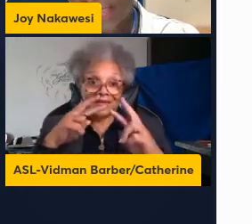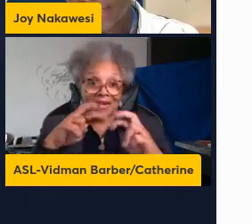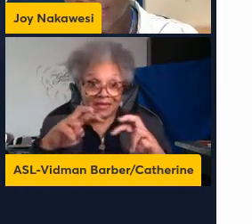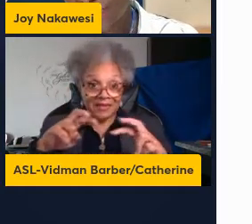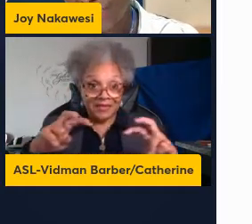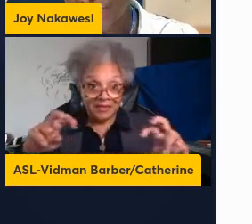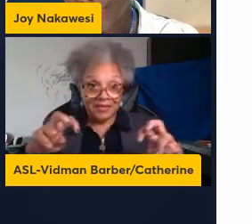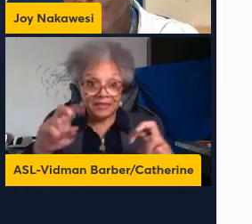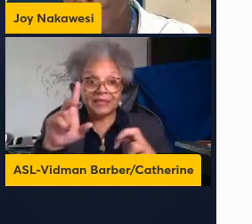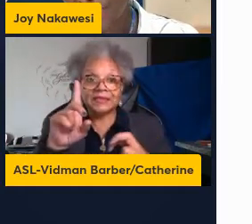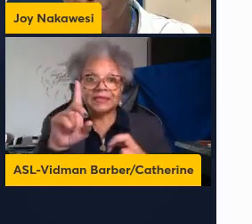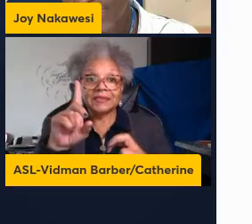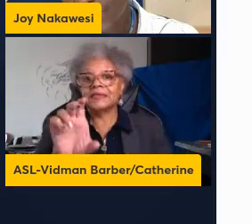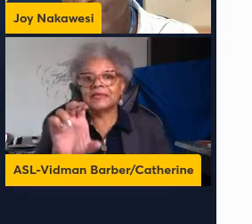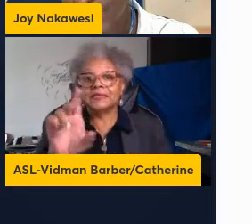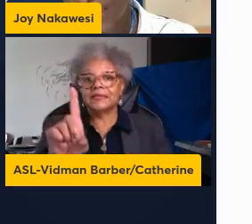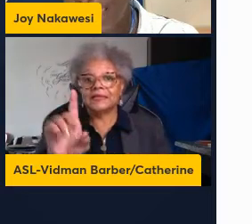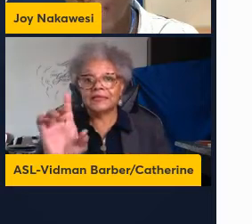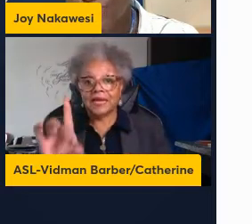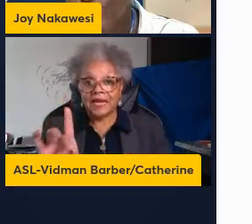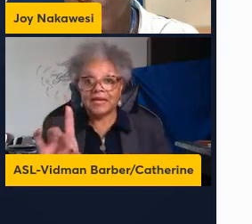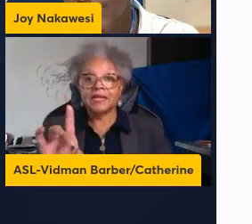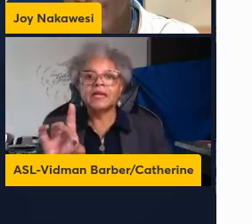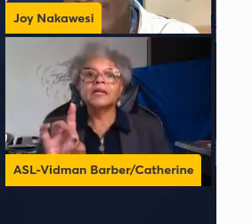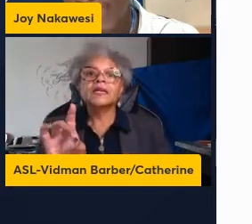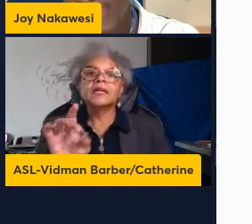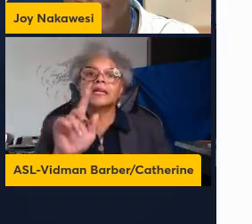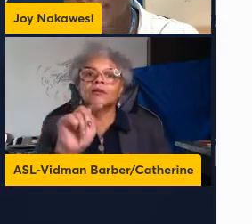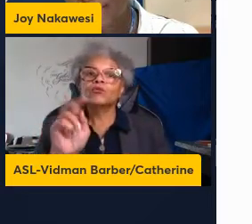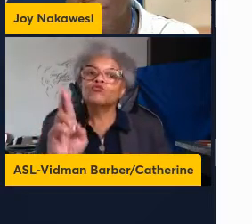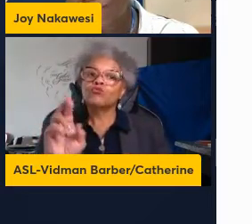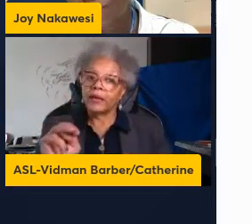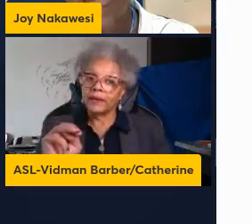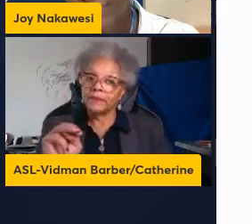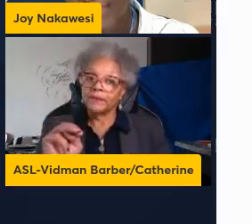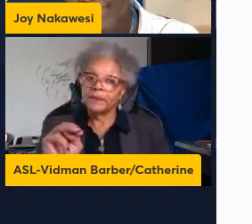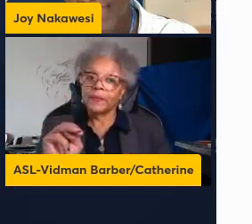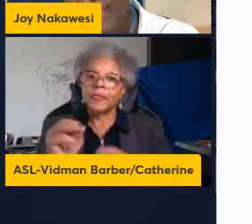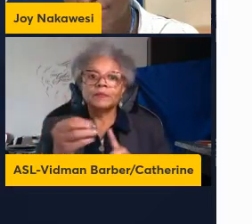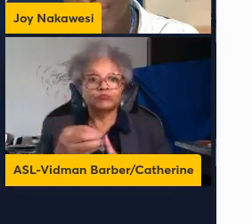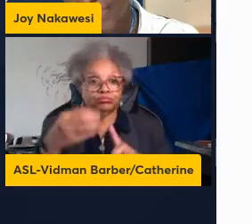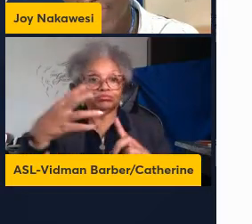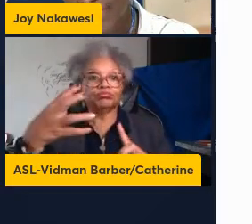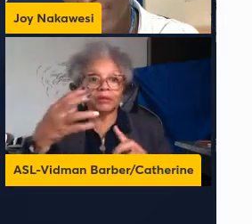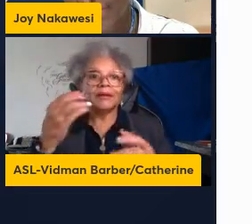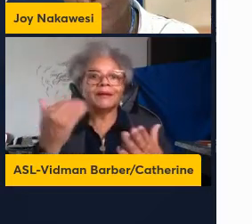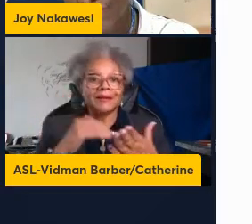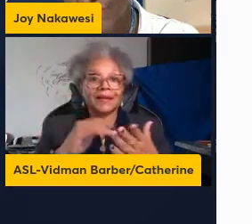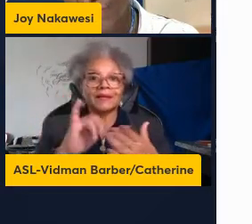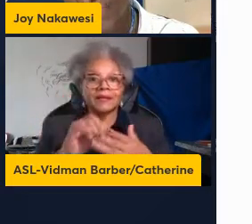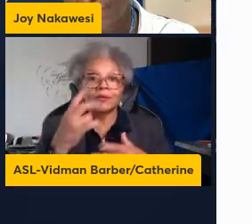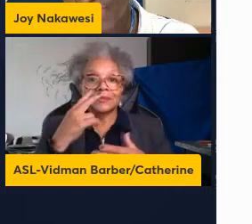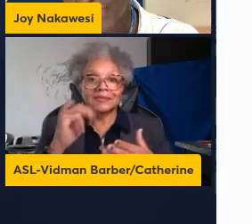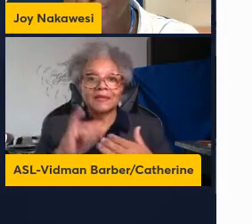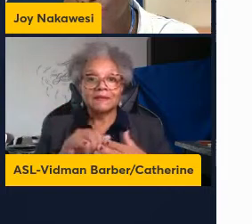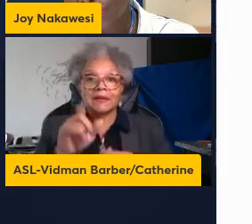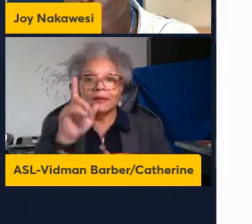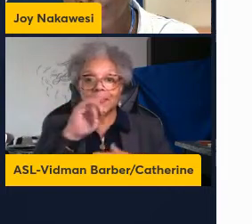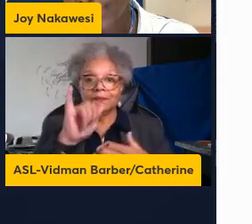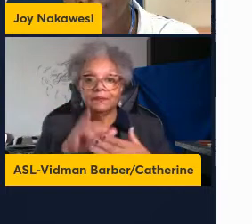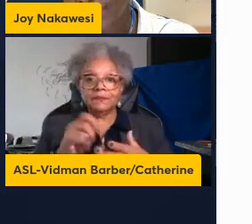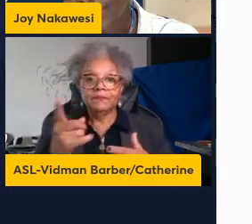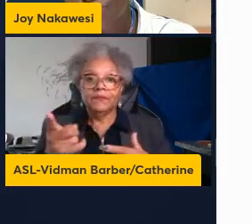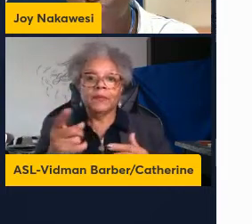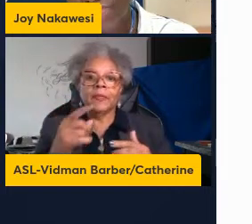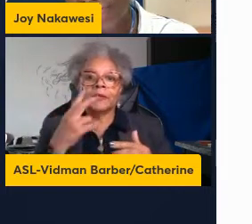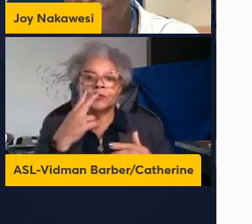CD8 TREM cell population and we could see clearly of course these are the PBS mice that were not infected but we